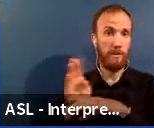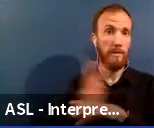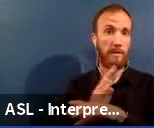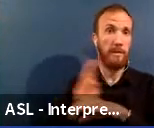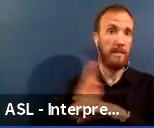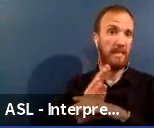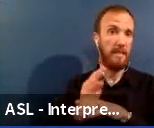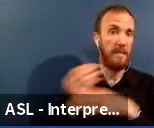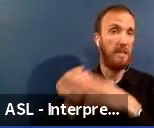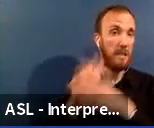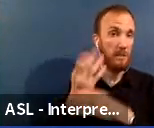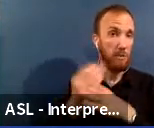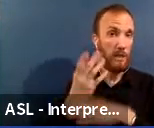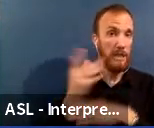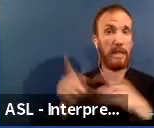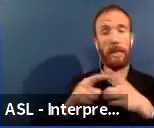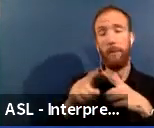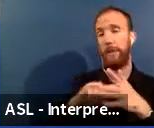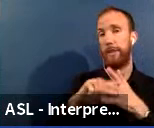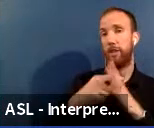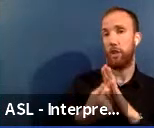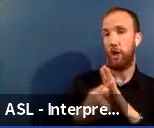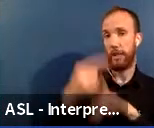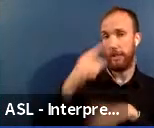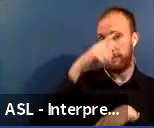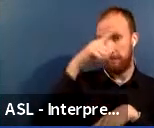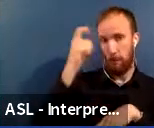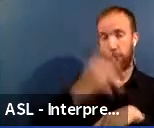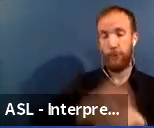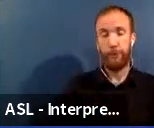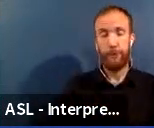uh, for the, those approved in the capital budget.